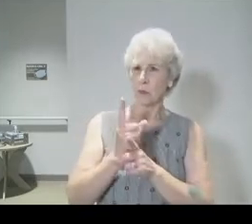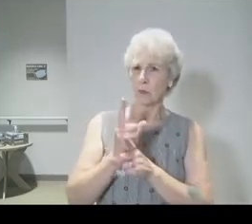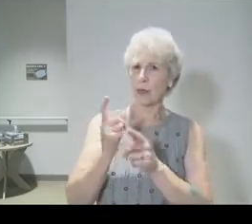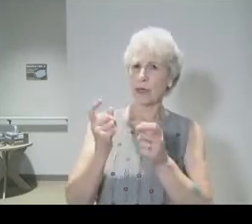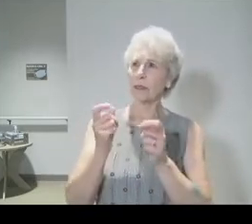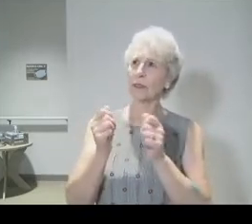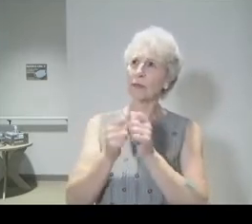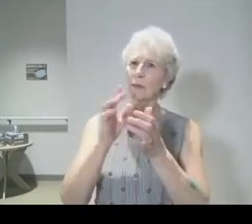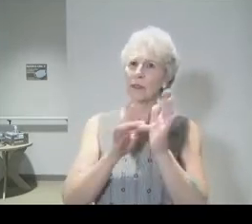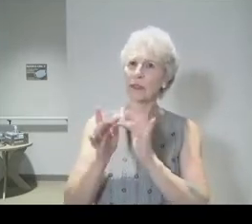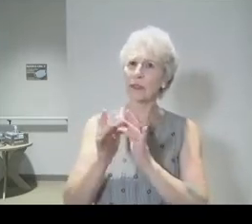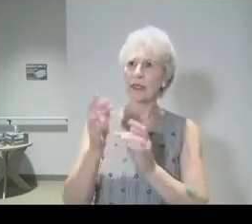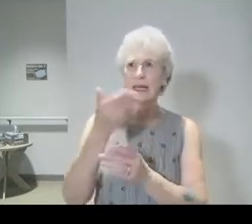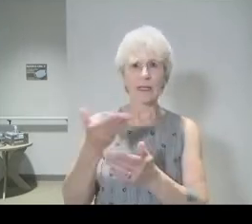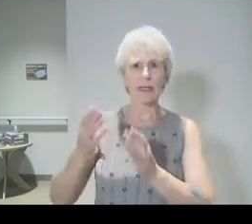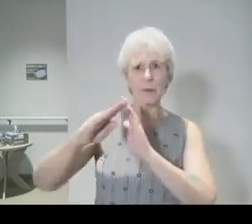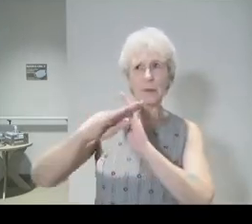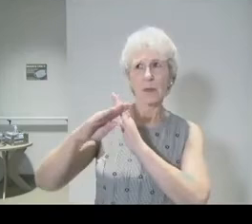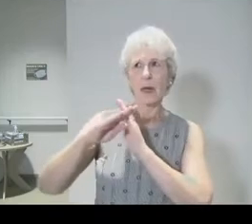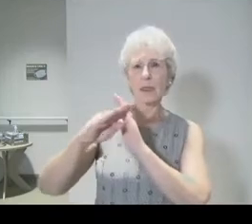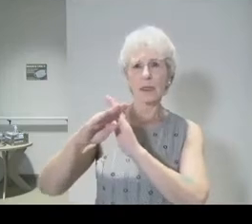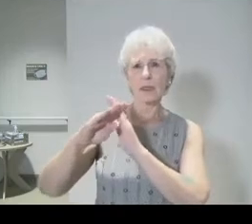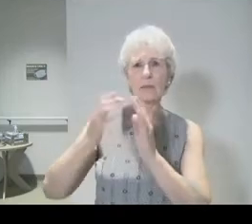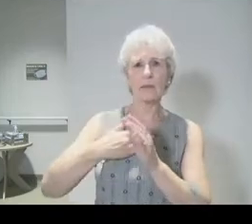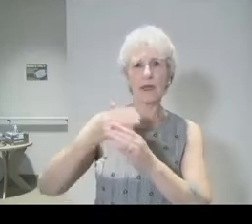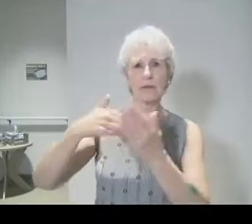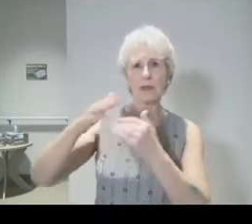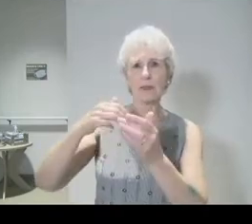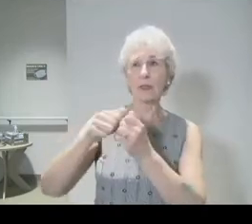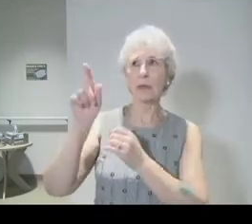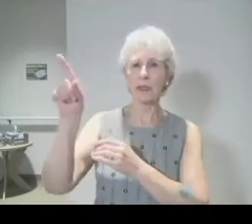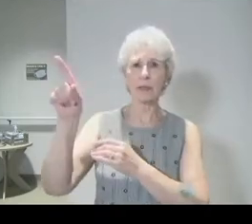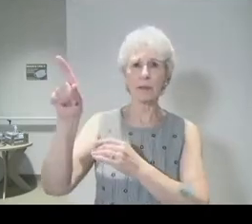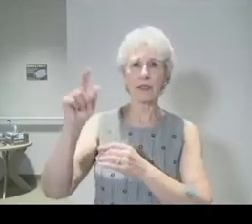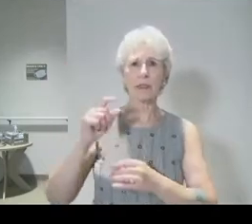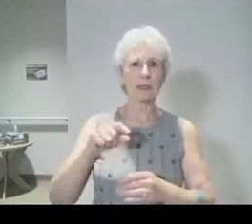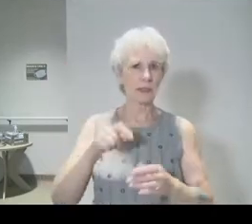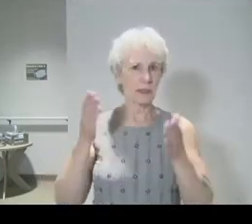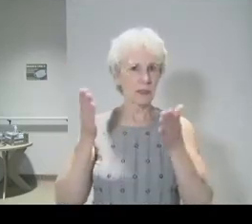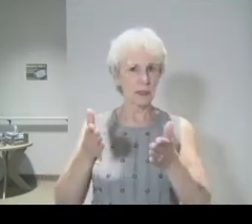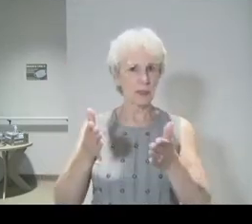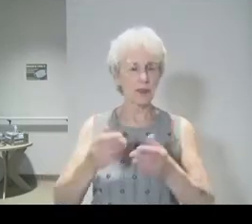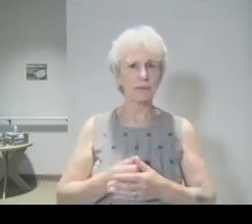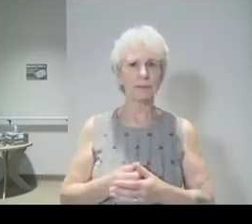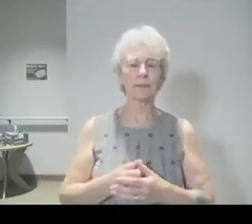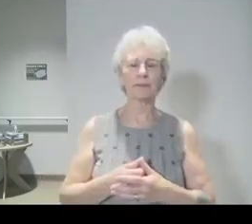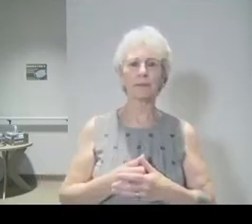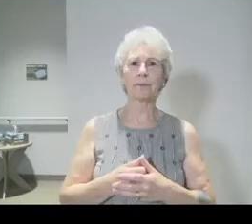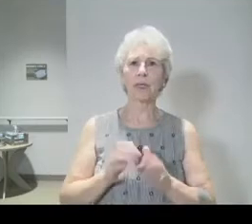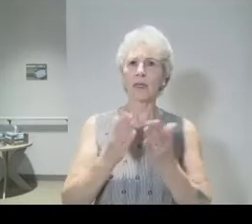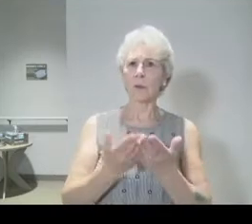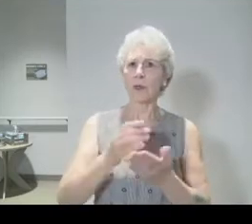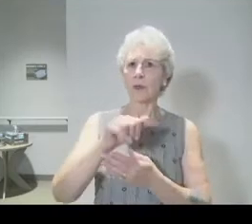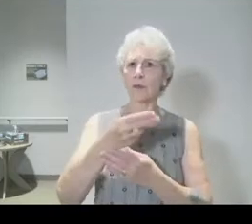Is there something blocking my fellowship with him that needs attention? Now, in the Gospel of John, we